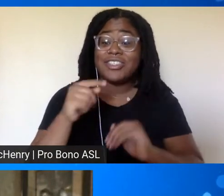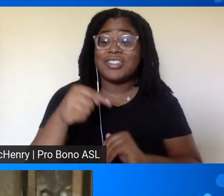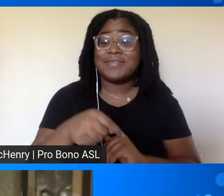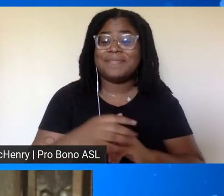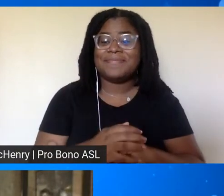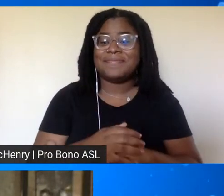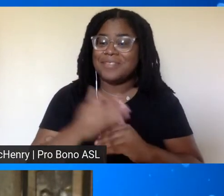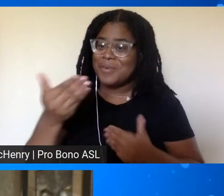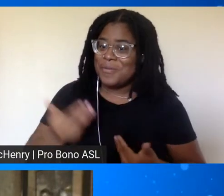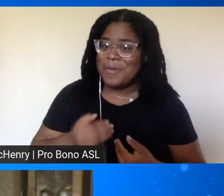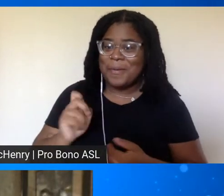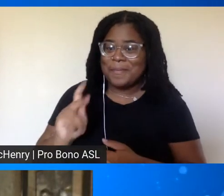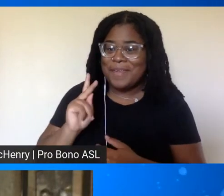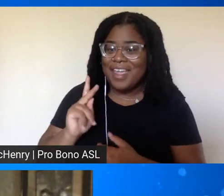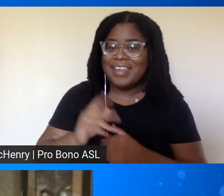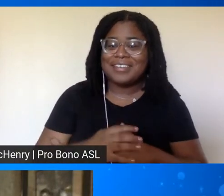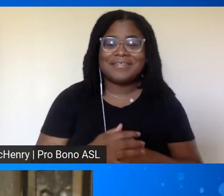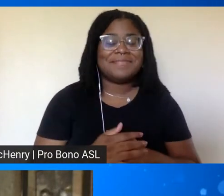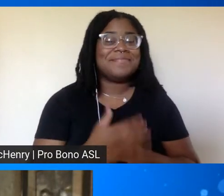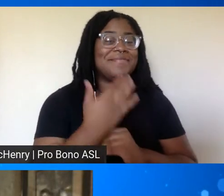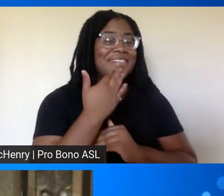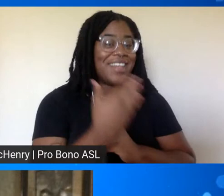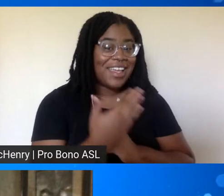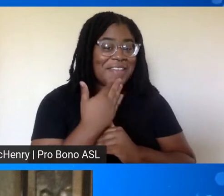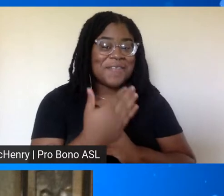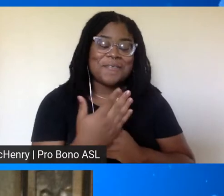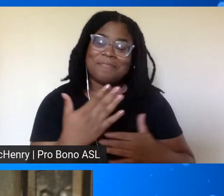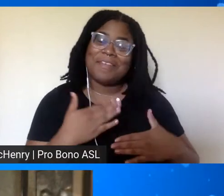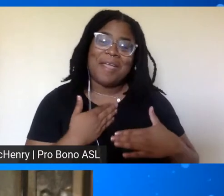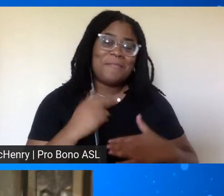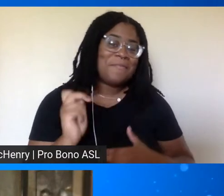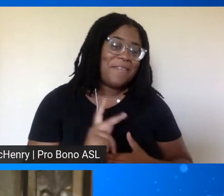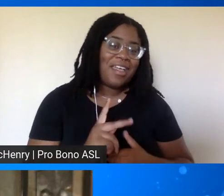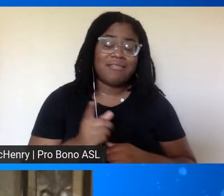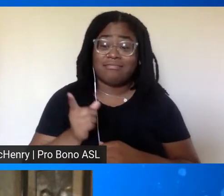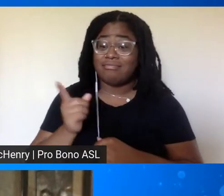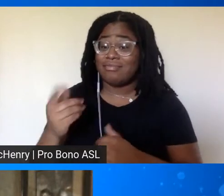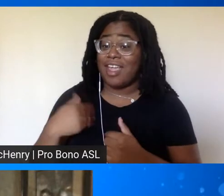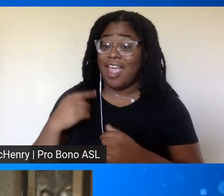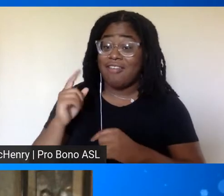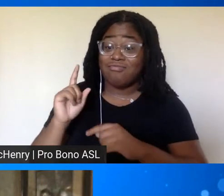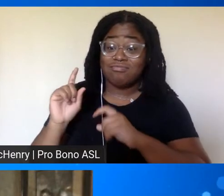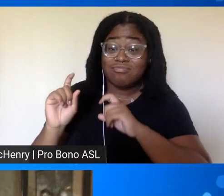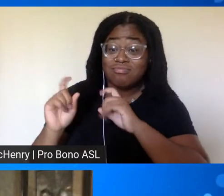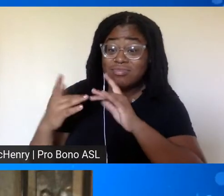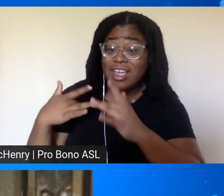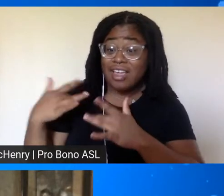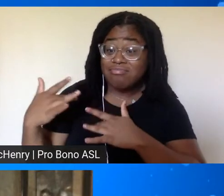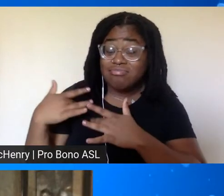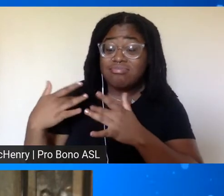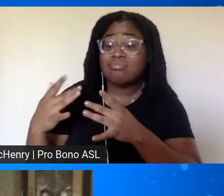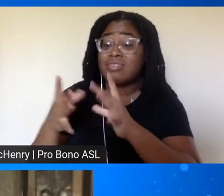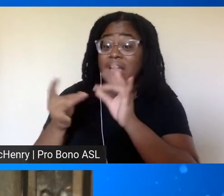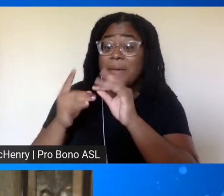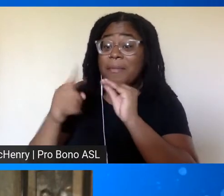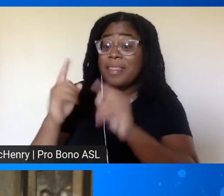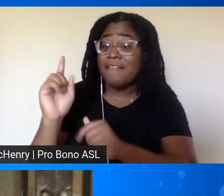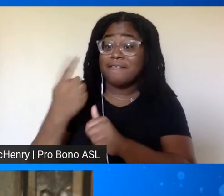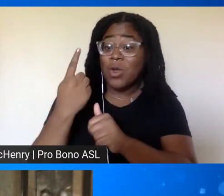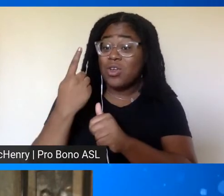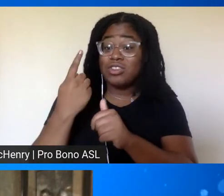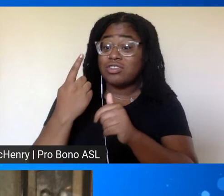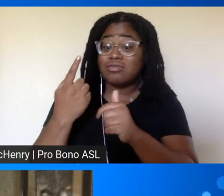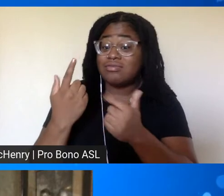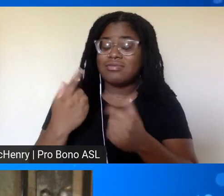welcome back thank you glad to be back do you have any additional comments about that first segment no